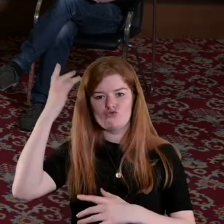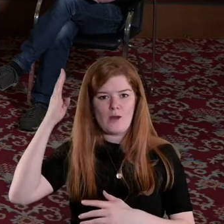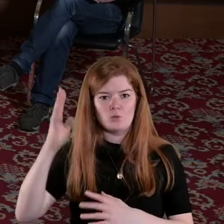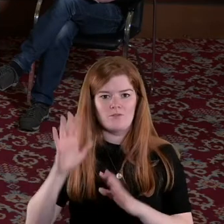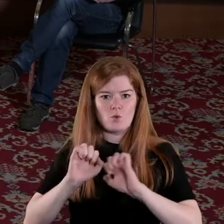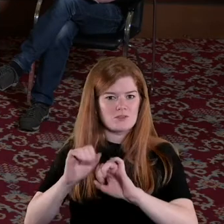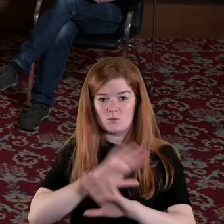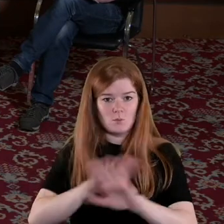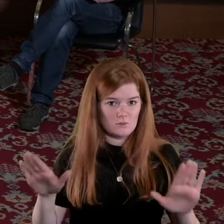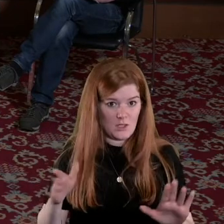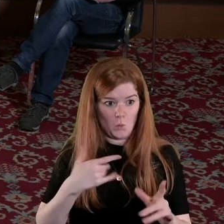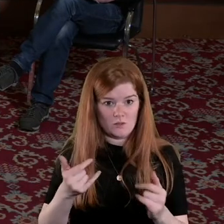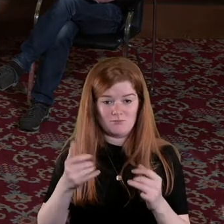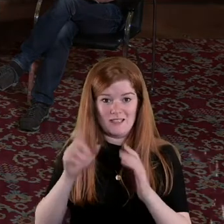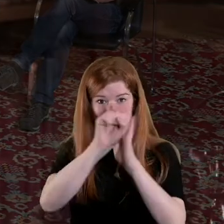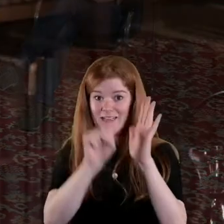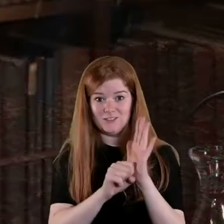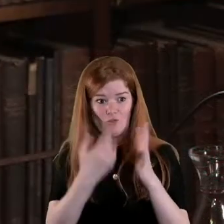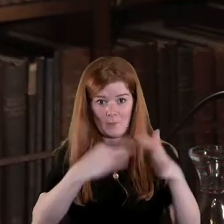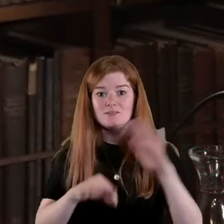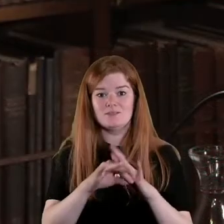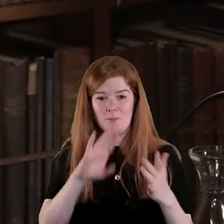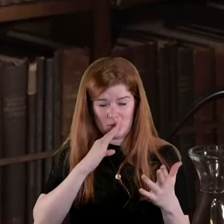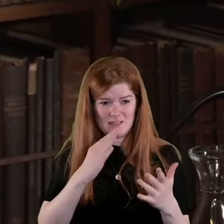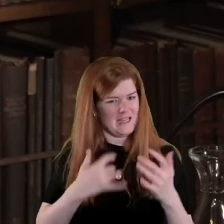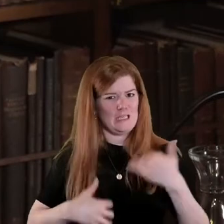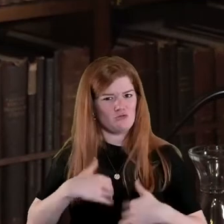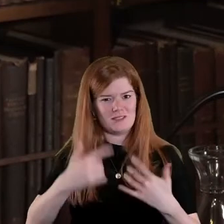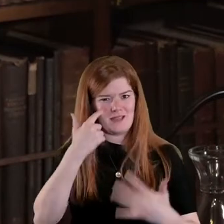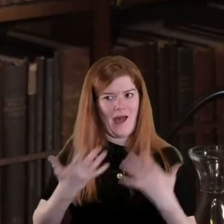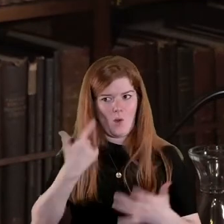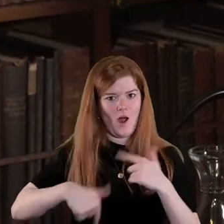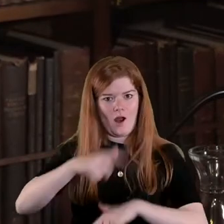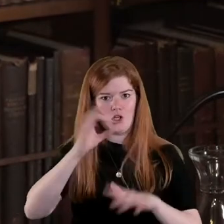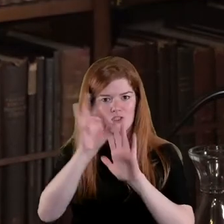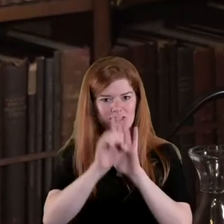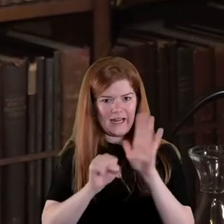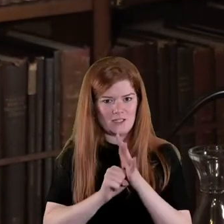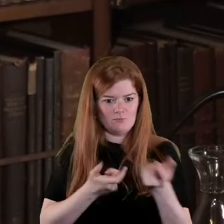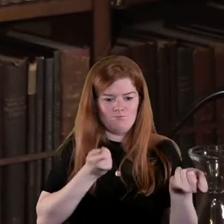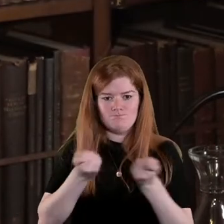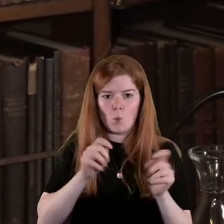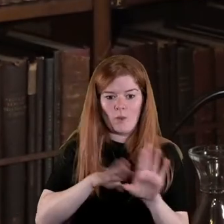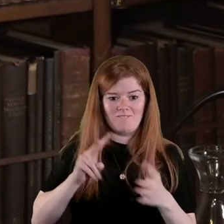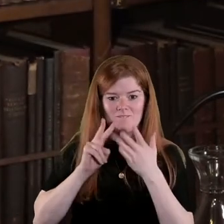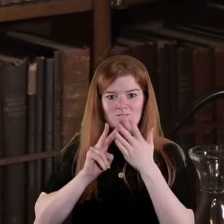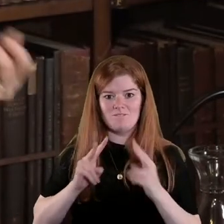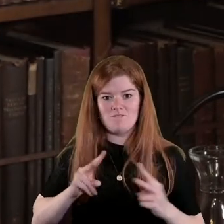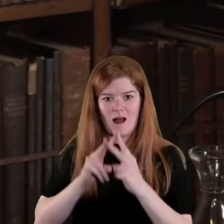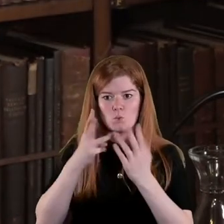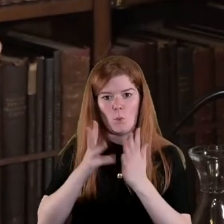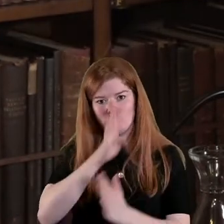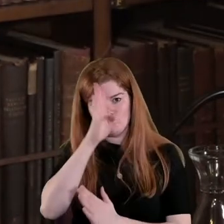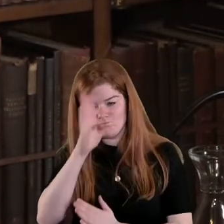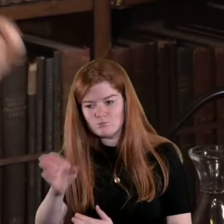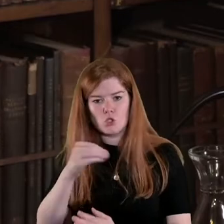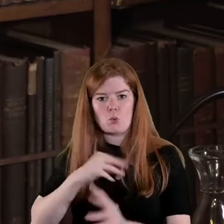independence and it's very interesting to look at how the state grappled with violence towards women if you like